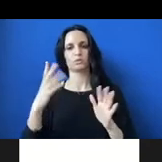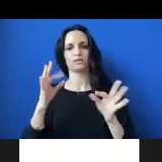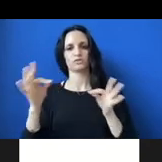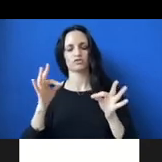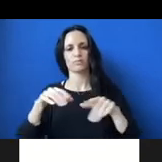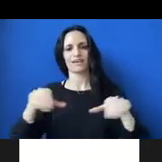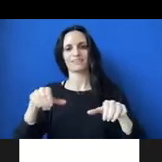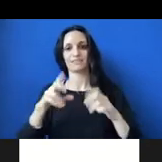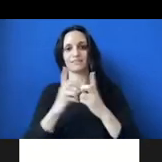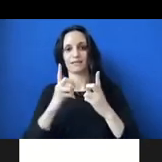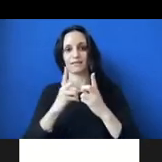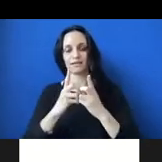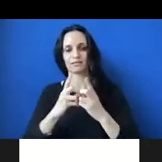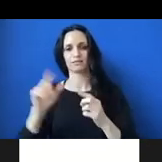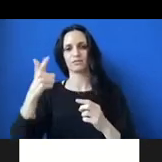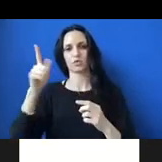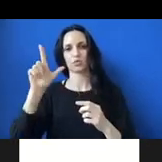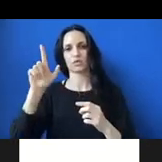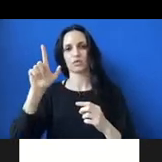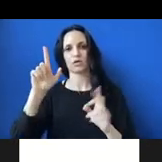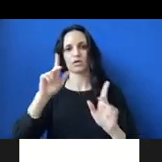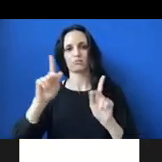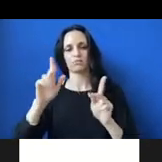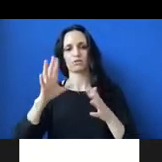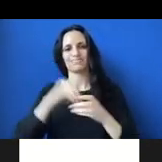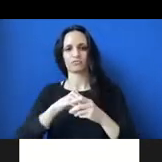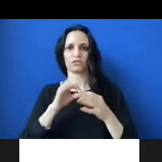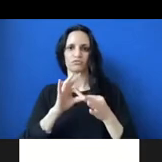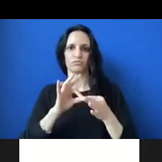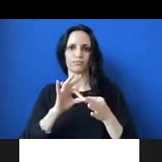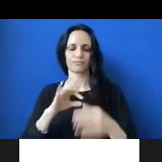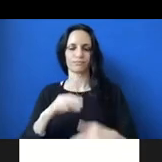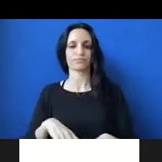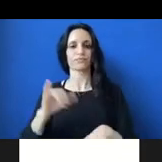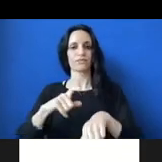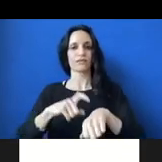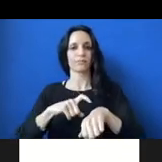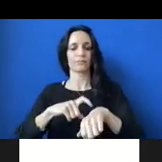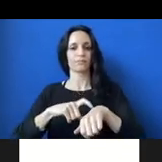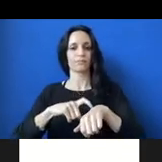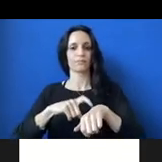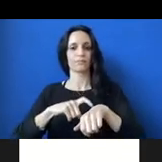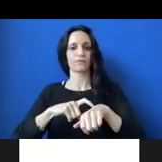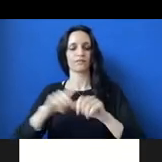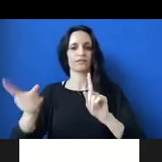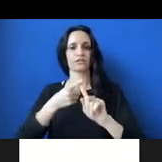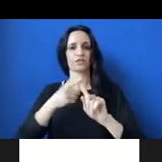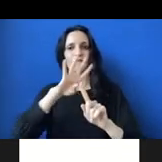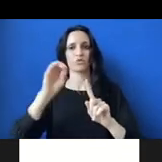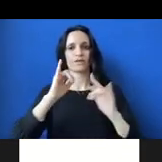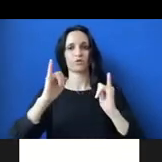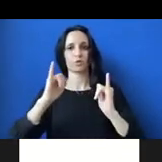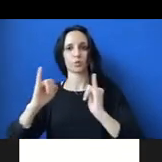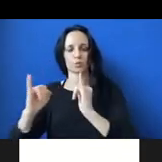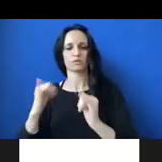dating, um, and 21 people were in relationships. Um, and at the time of the initial 40 interviews, four